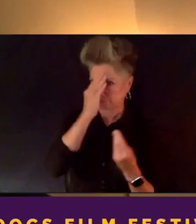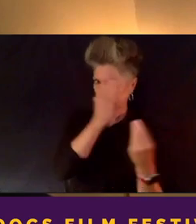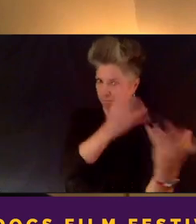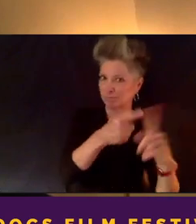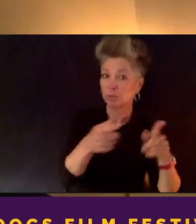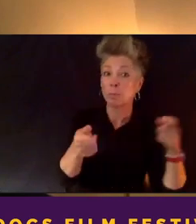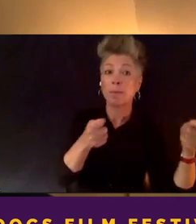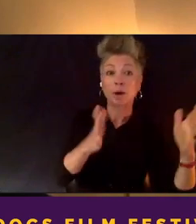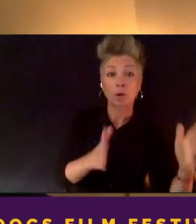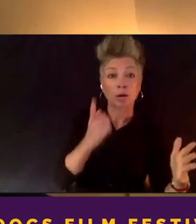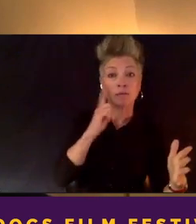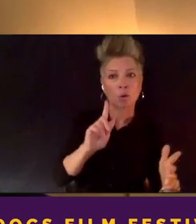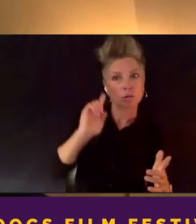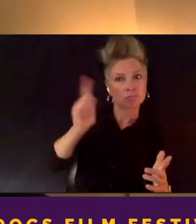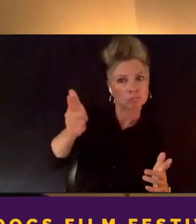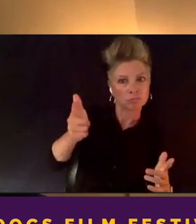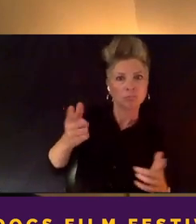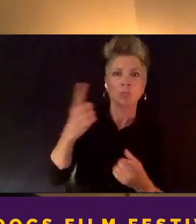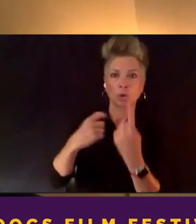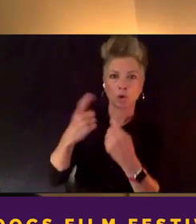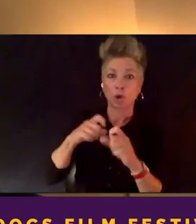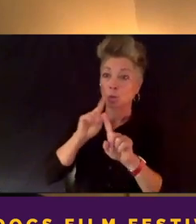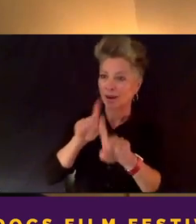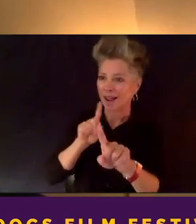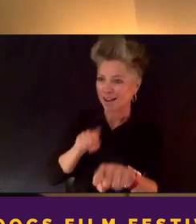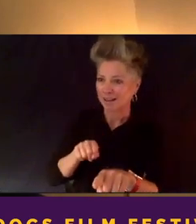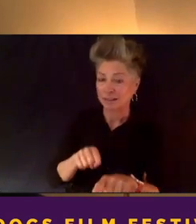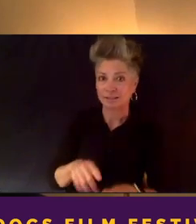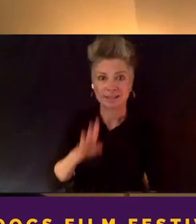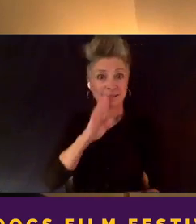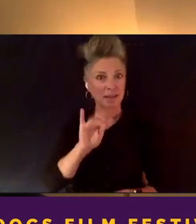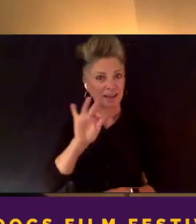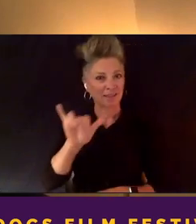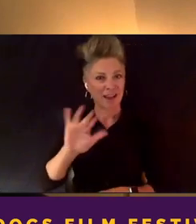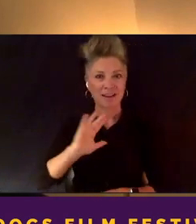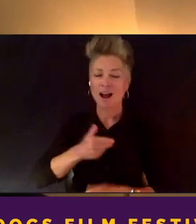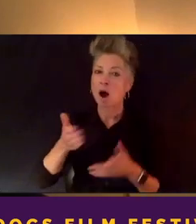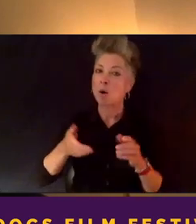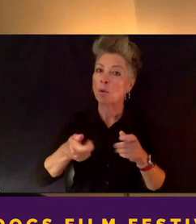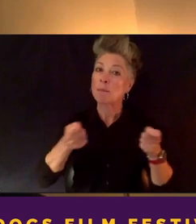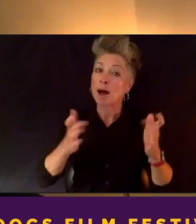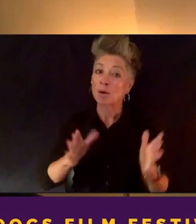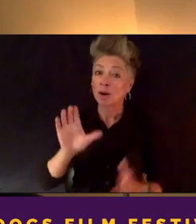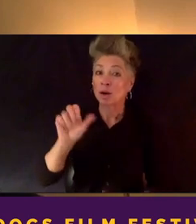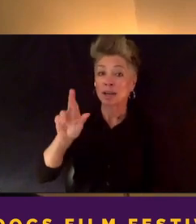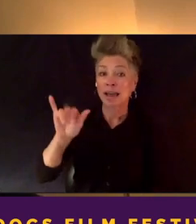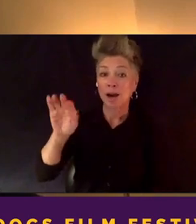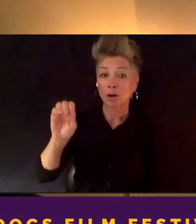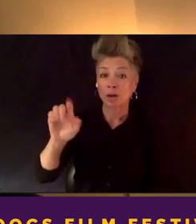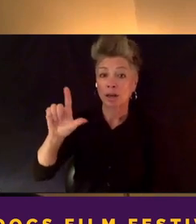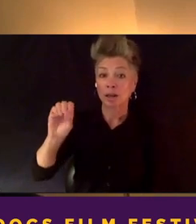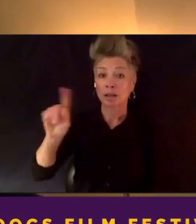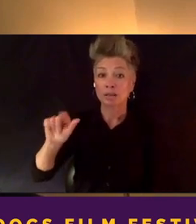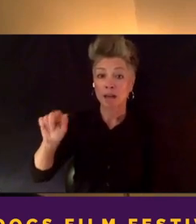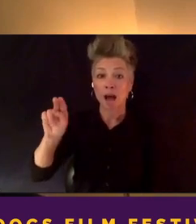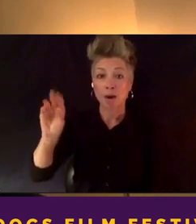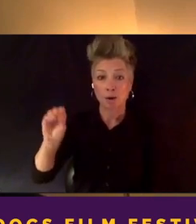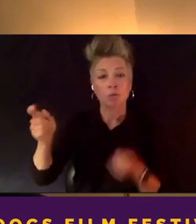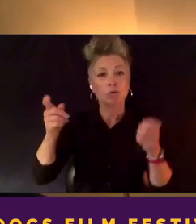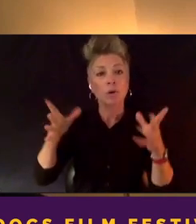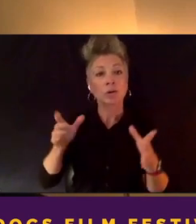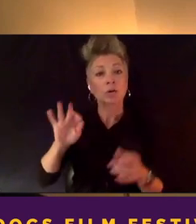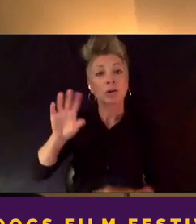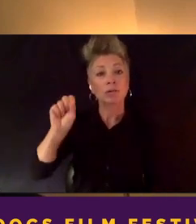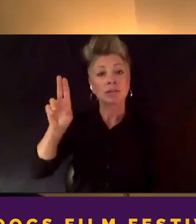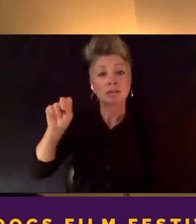for our Q&A at the end. Speaking of which, our moderator, Carrie Lozano, is director of the Sundance Documentary